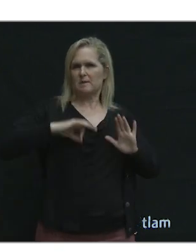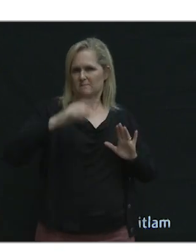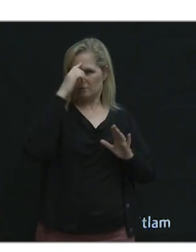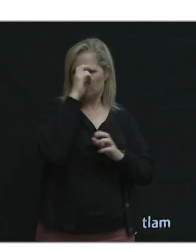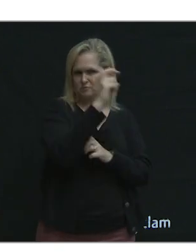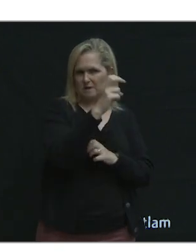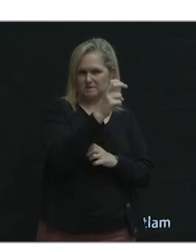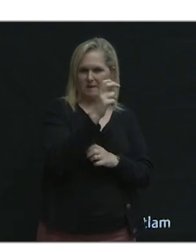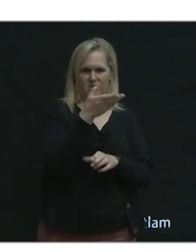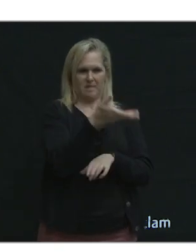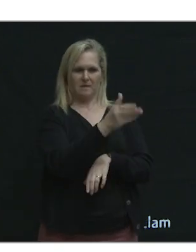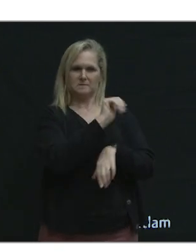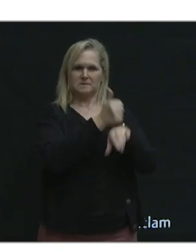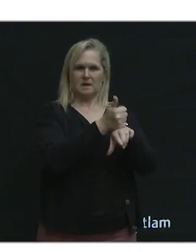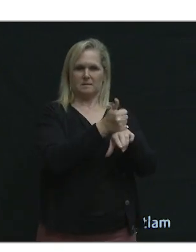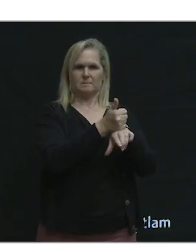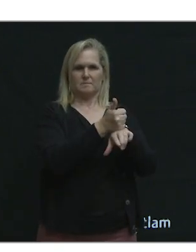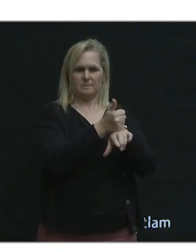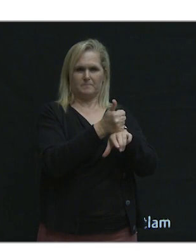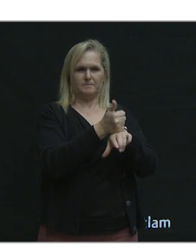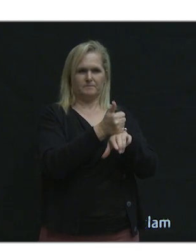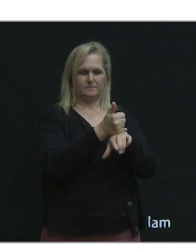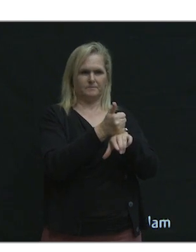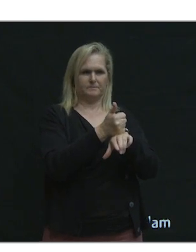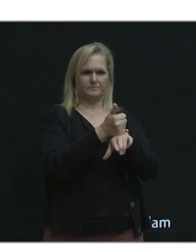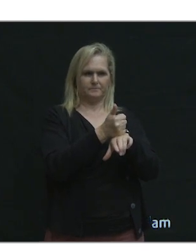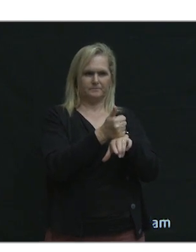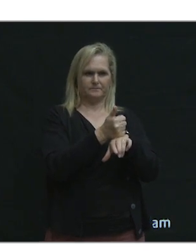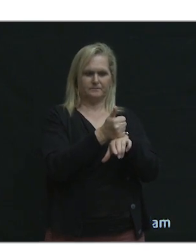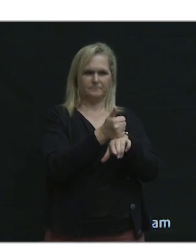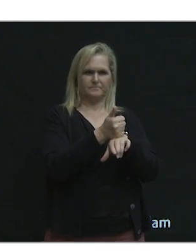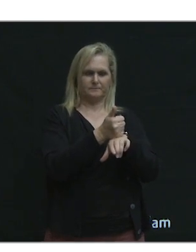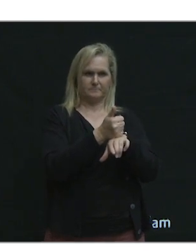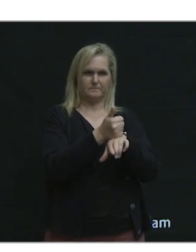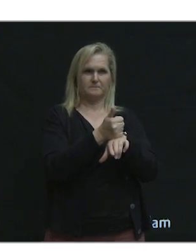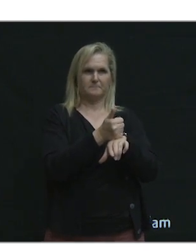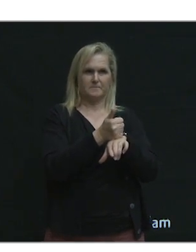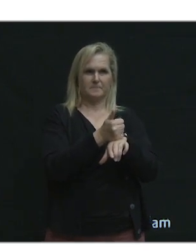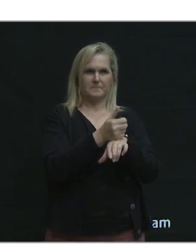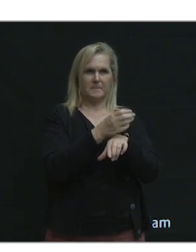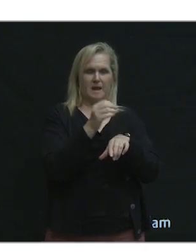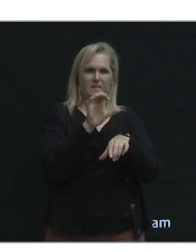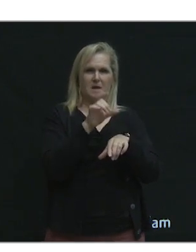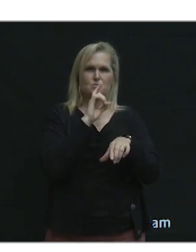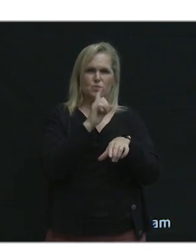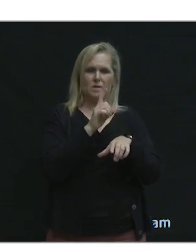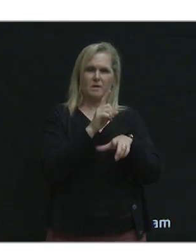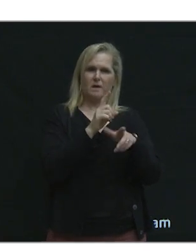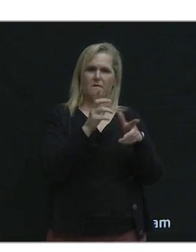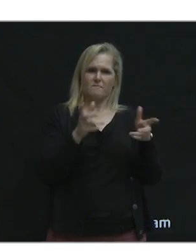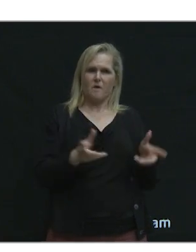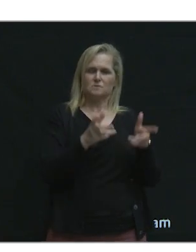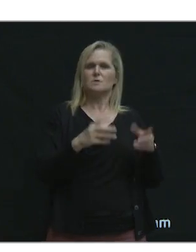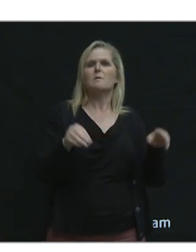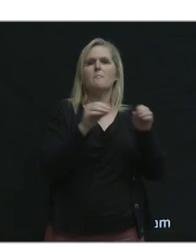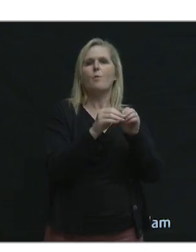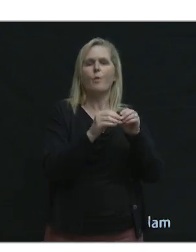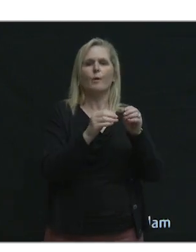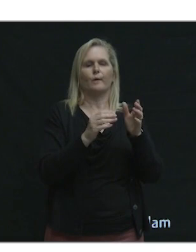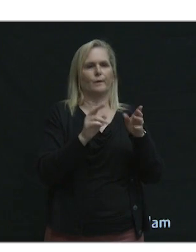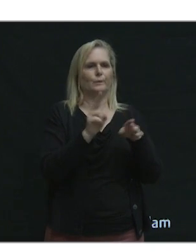development where you have, uh, uh, uh, access to much, uh, faster and frequent, uh, public transit services.